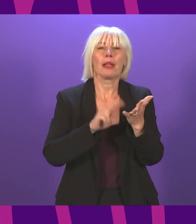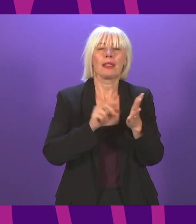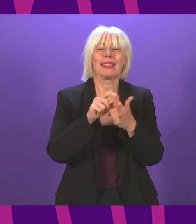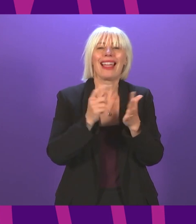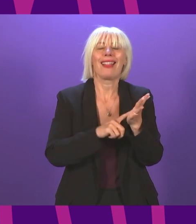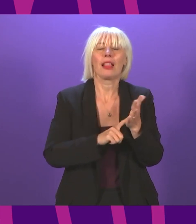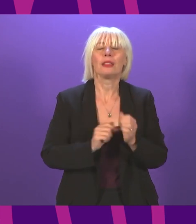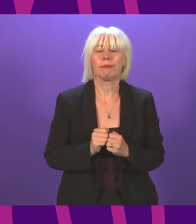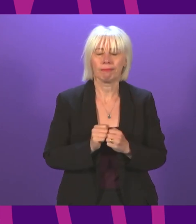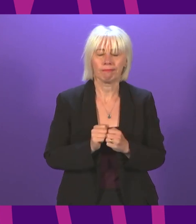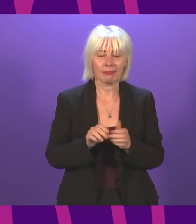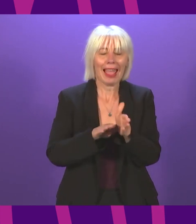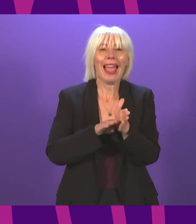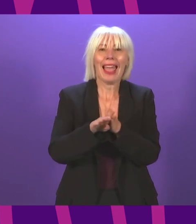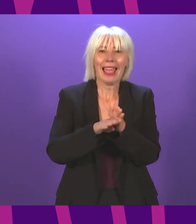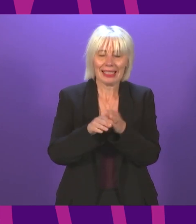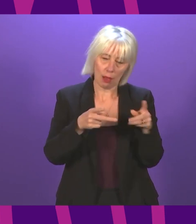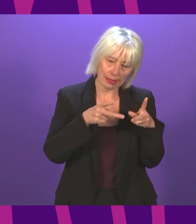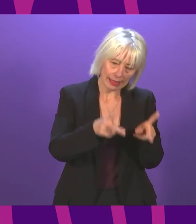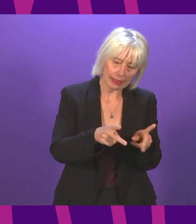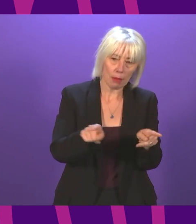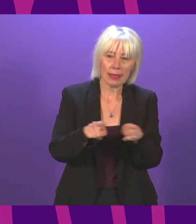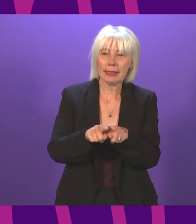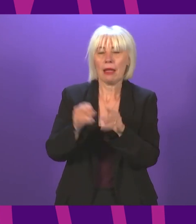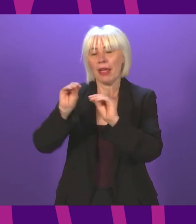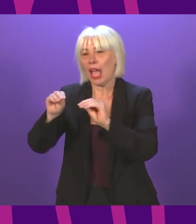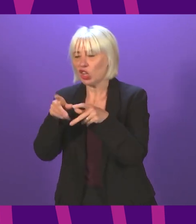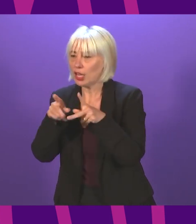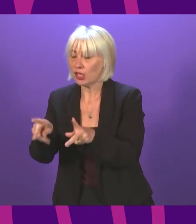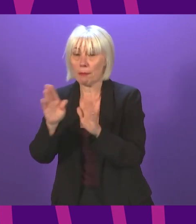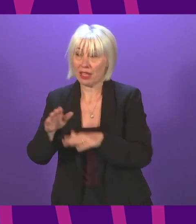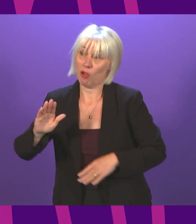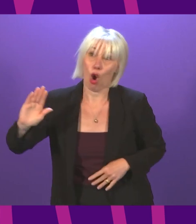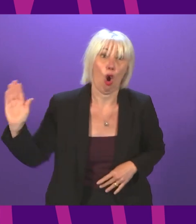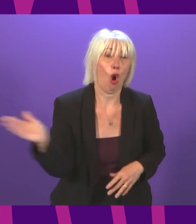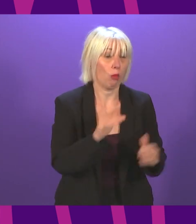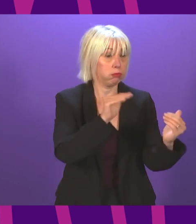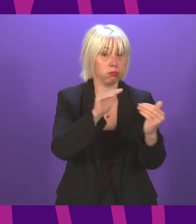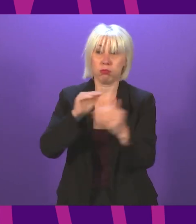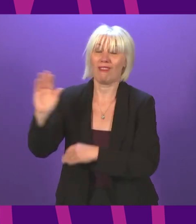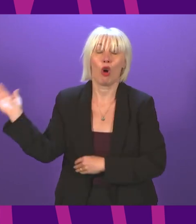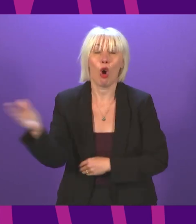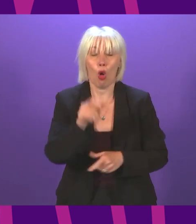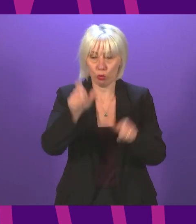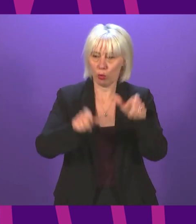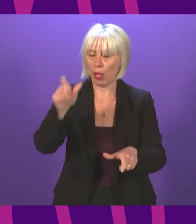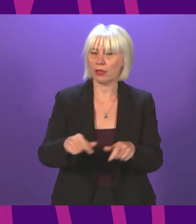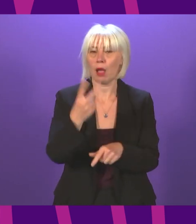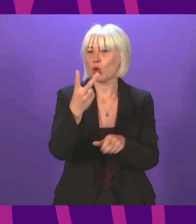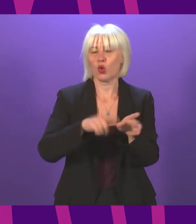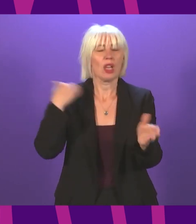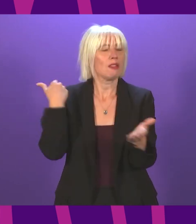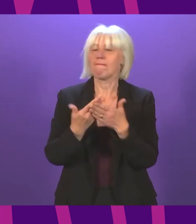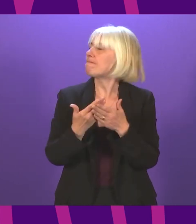Our exam system, just like our education system, must be there to serve all pupils. That has not been the case in the last two years and that's